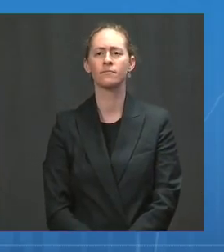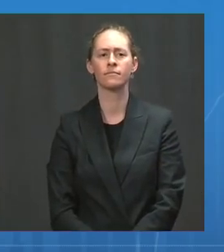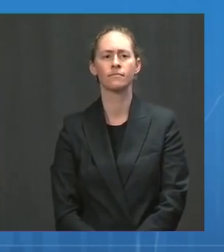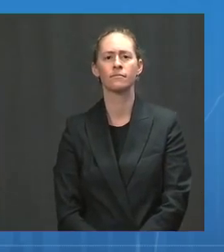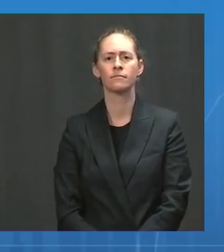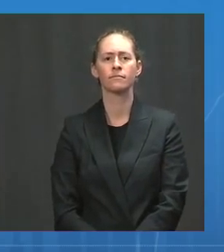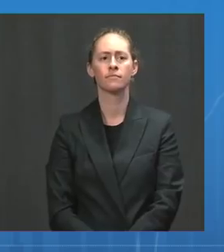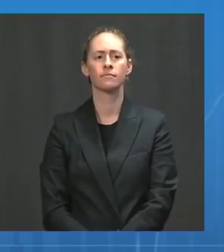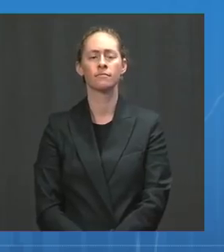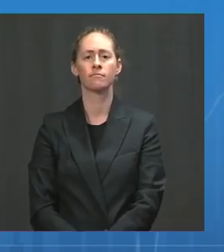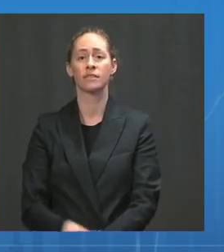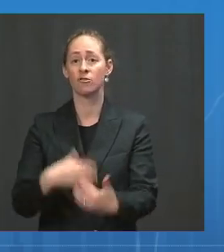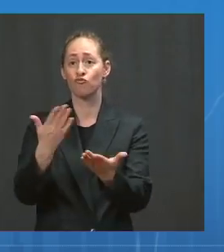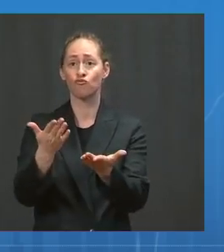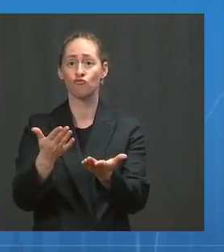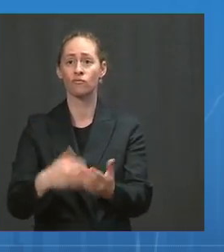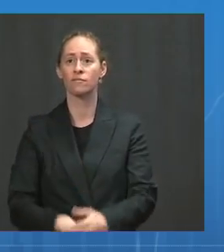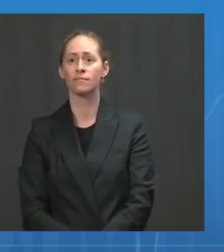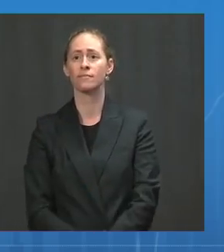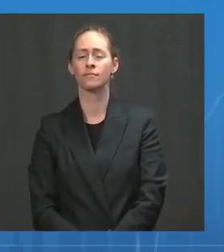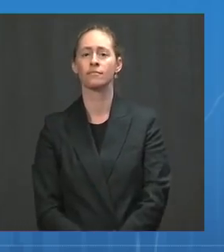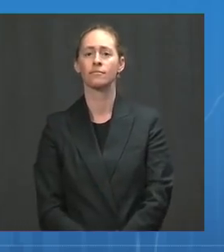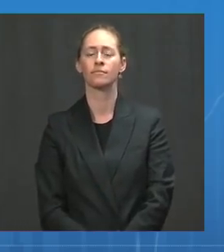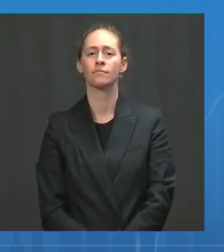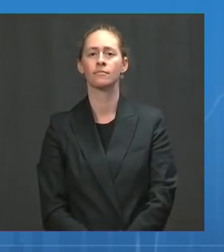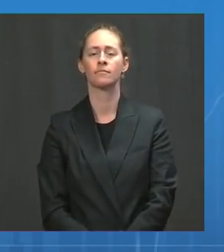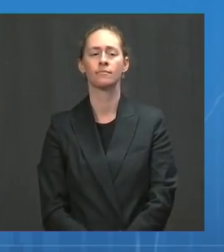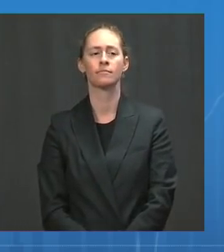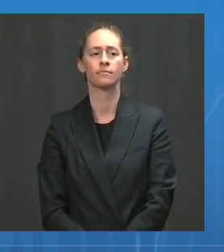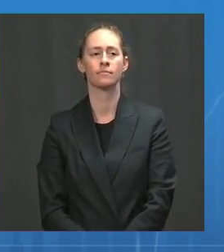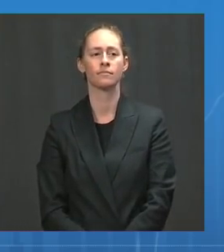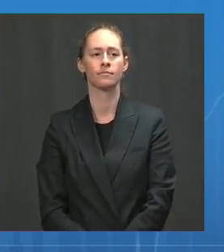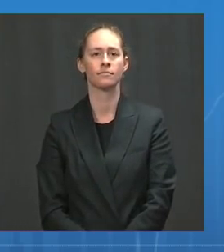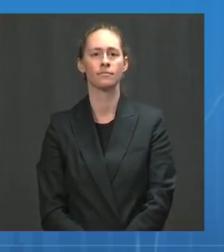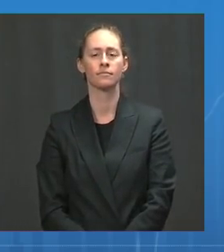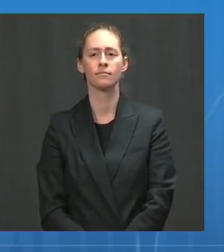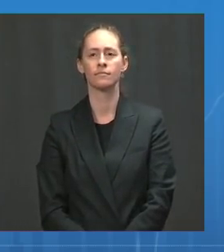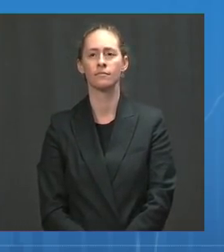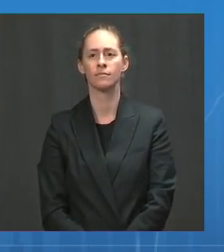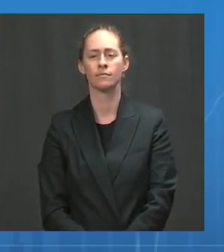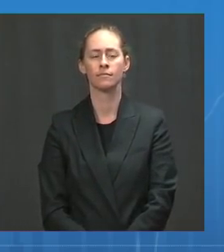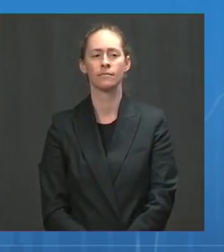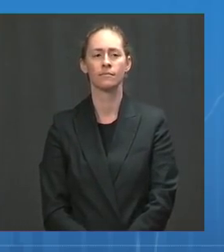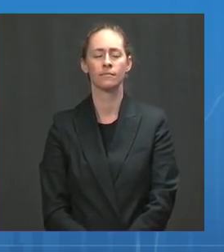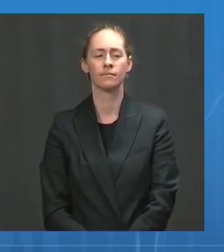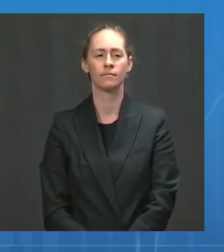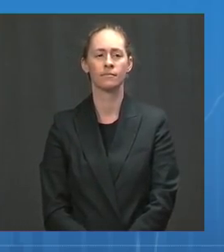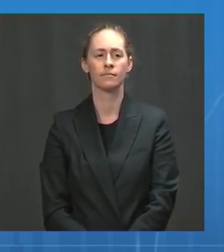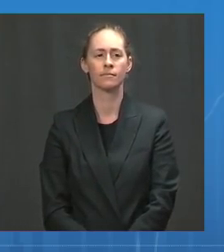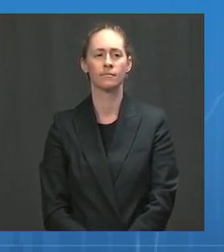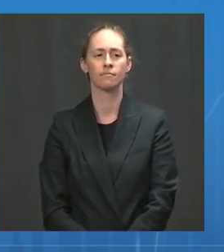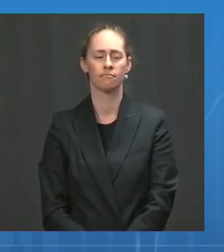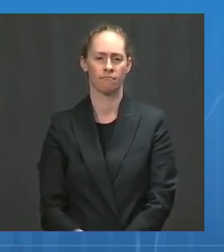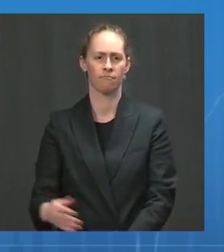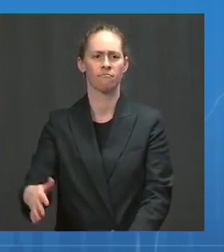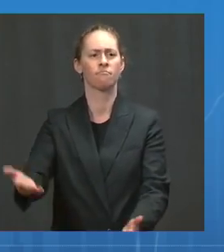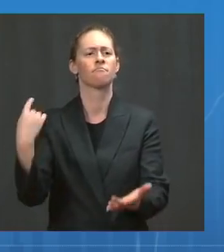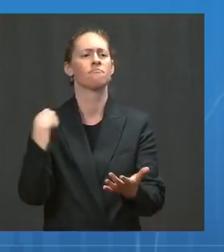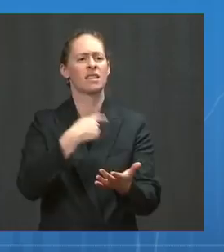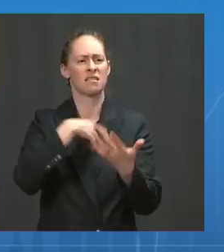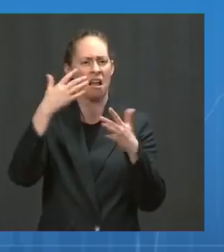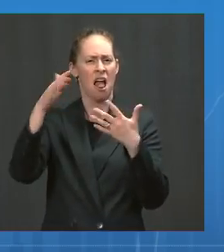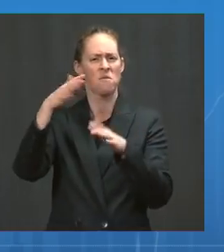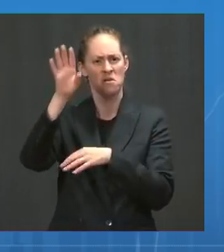cases? Dr. Well, what we do know in the cases that we looked at,